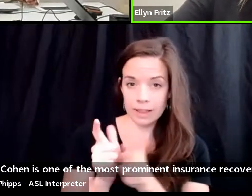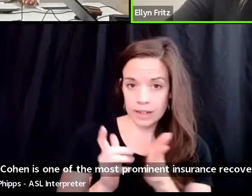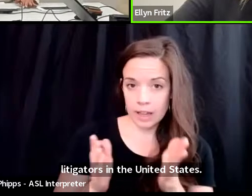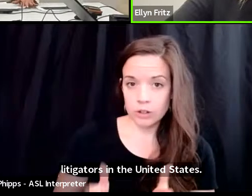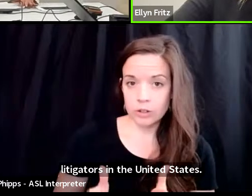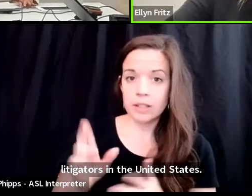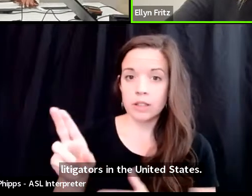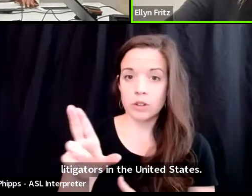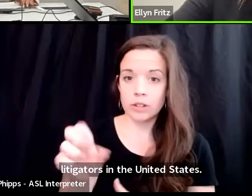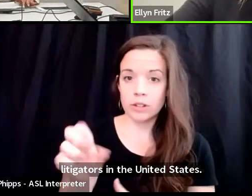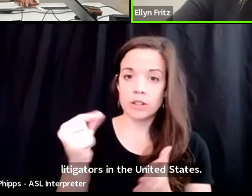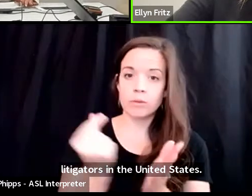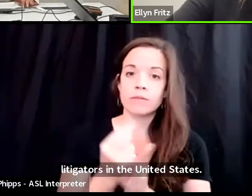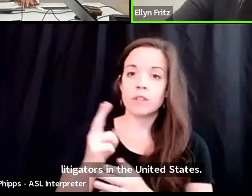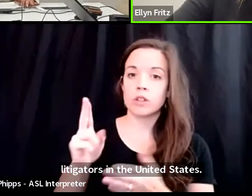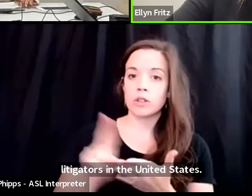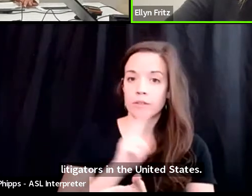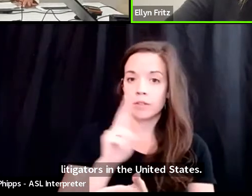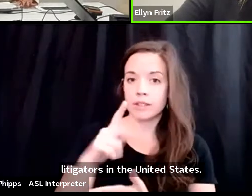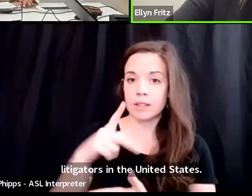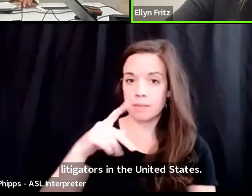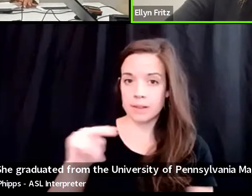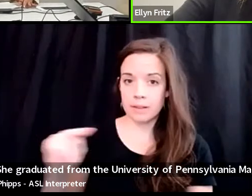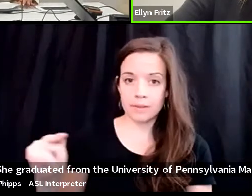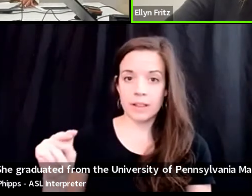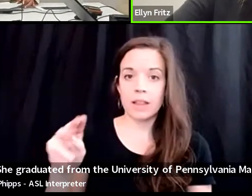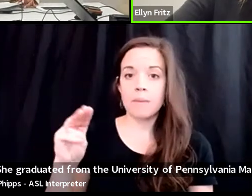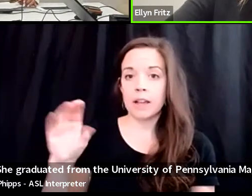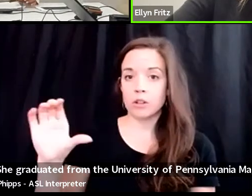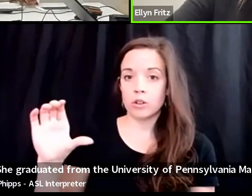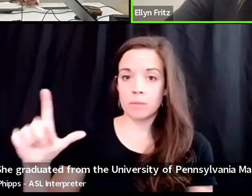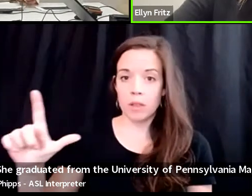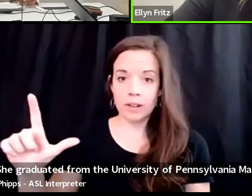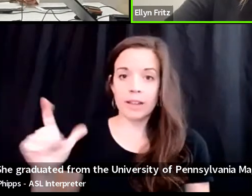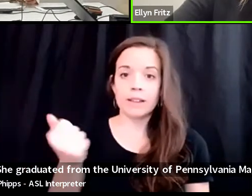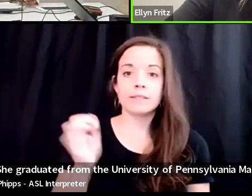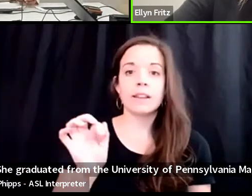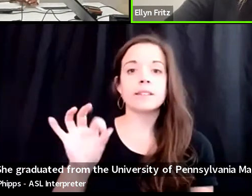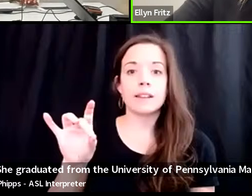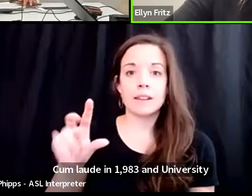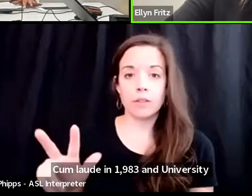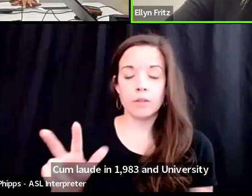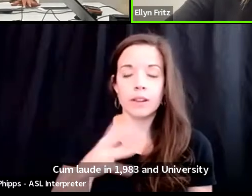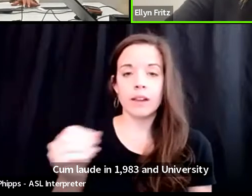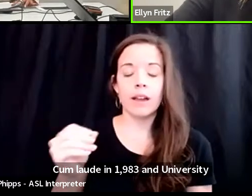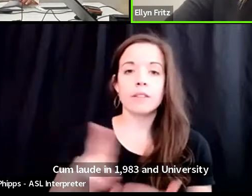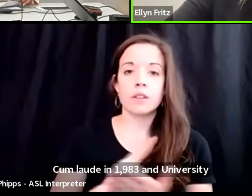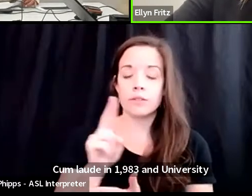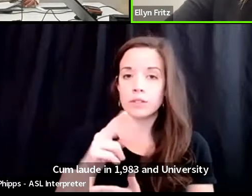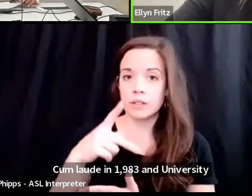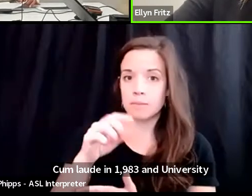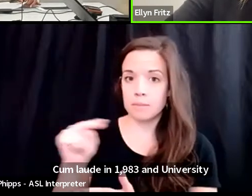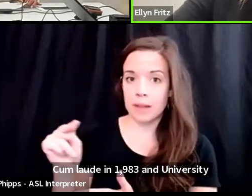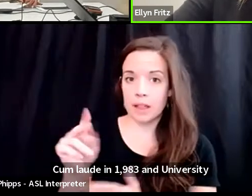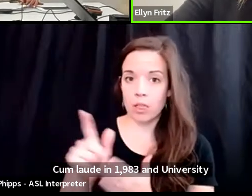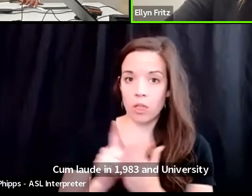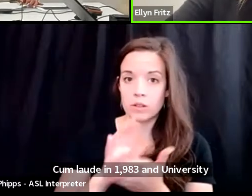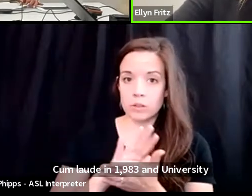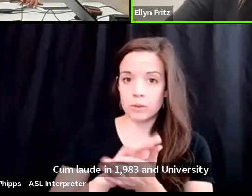from the University of Pennsylvania, magnum cum laude in 1983, and University of Pennsylvania Law School in 1986.